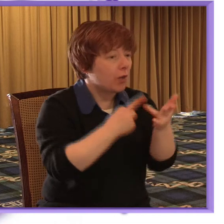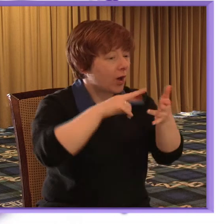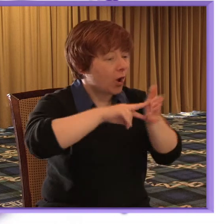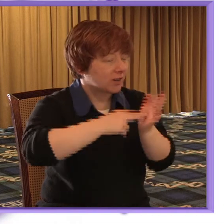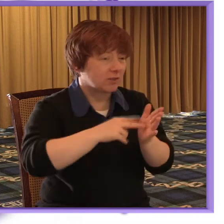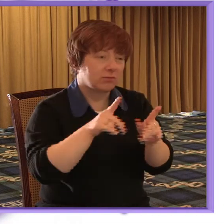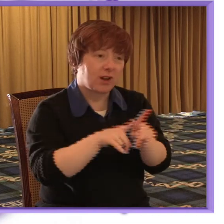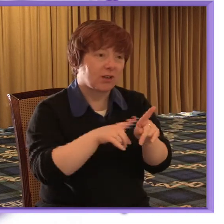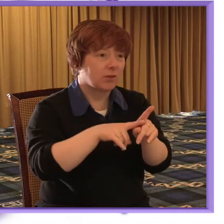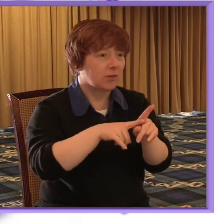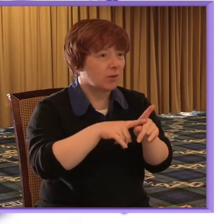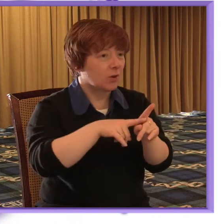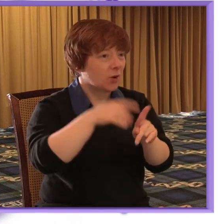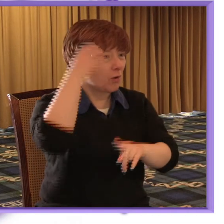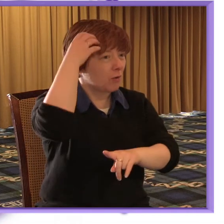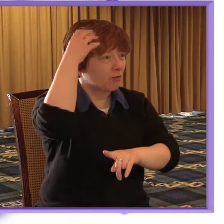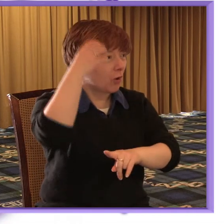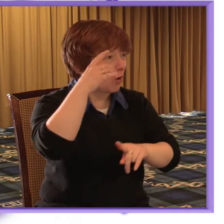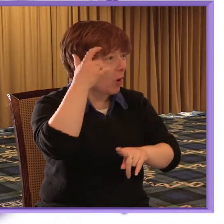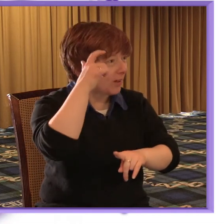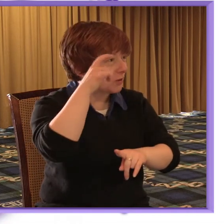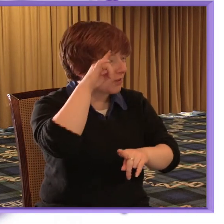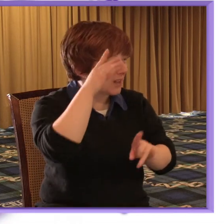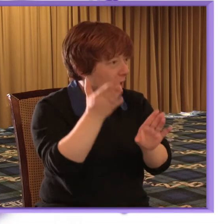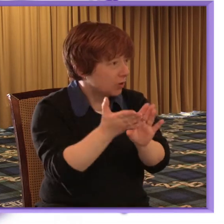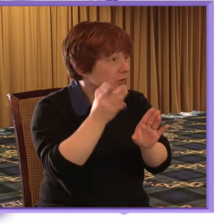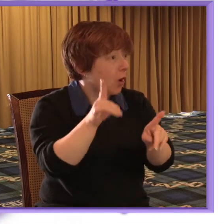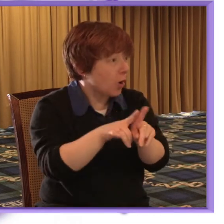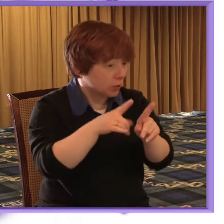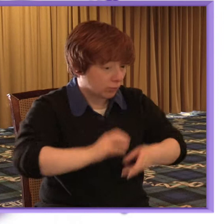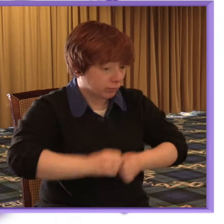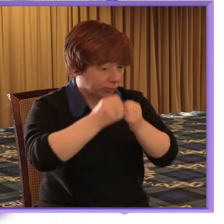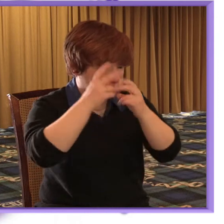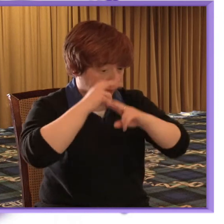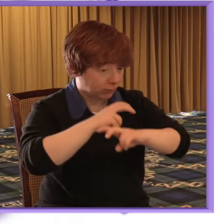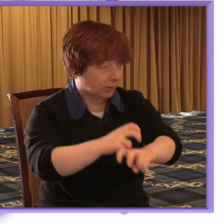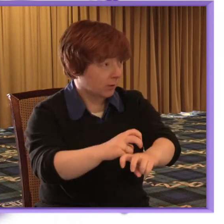College of Psychiatrists have also produced reports examining the impact of parity of esteem more broadly